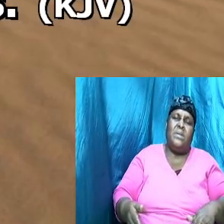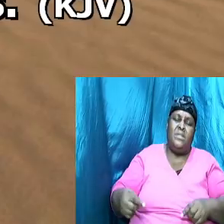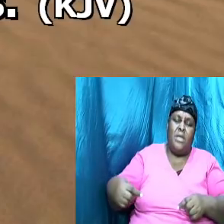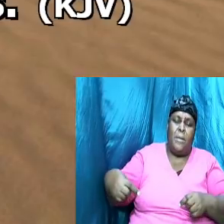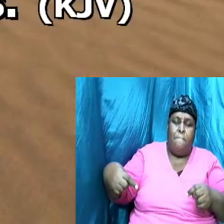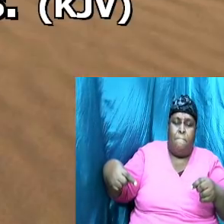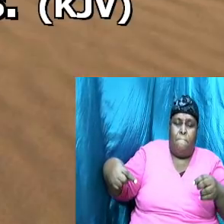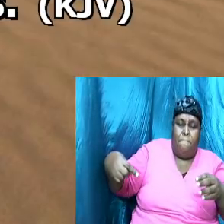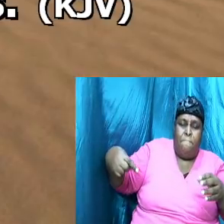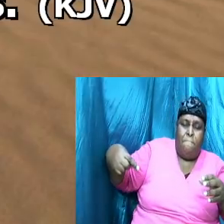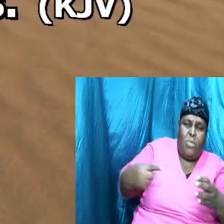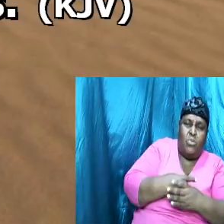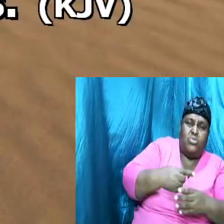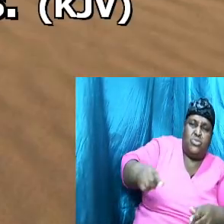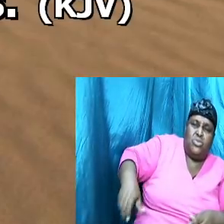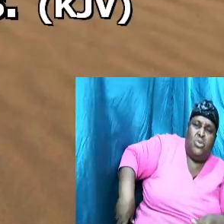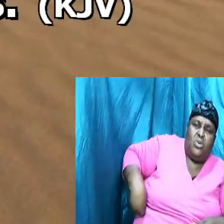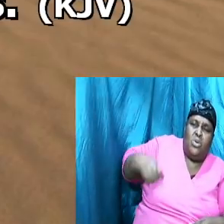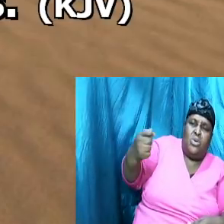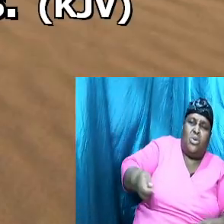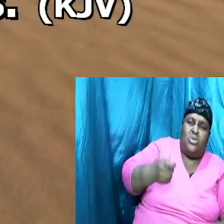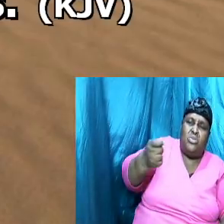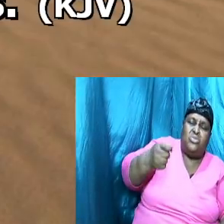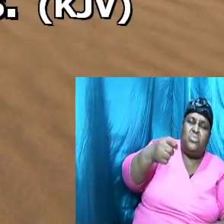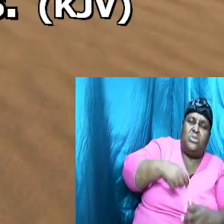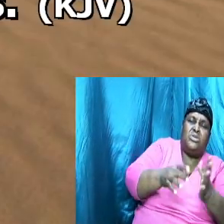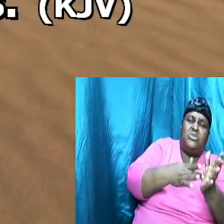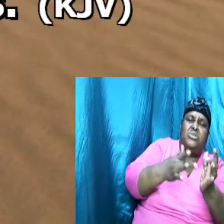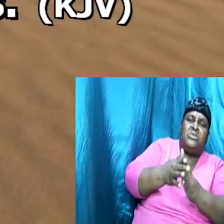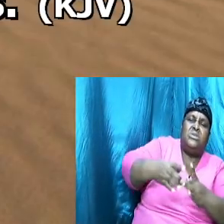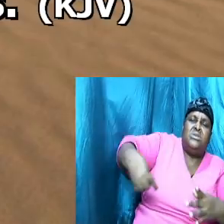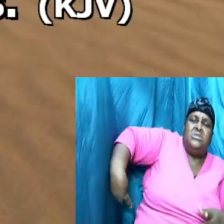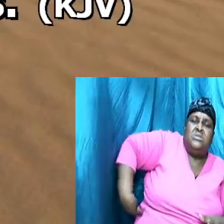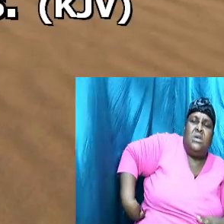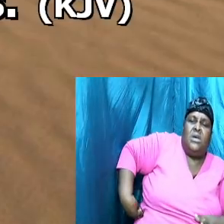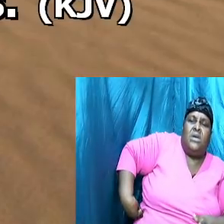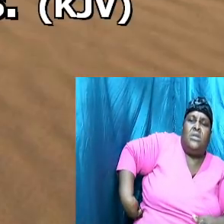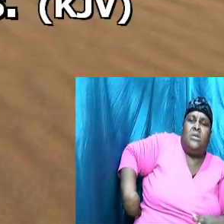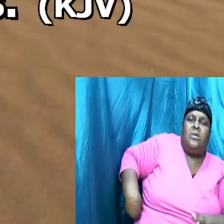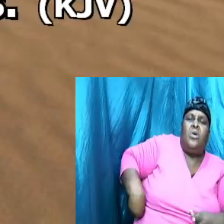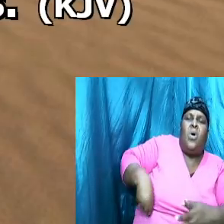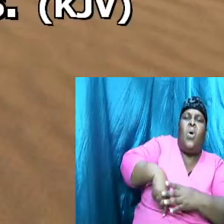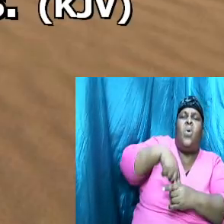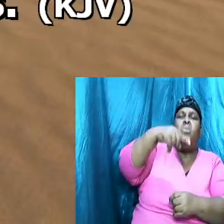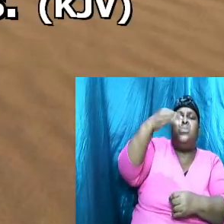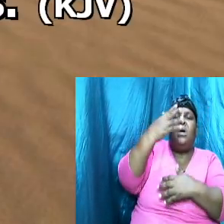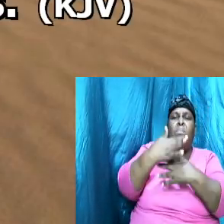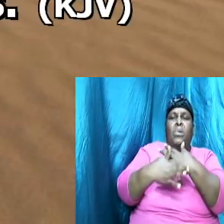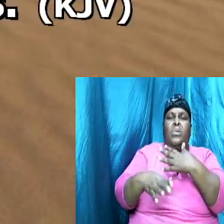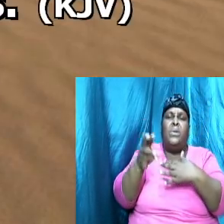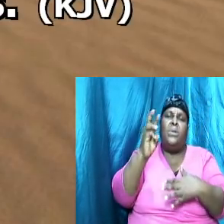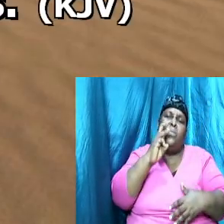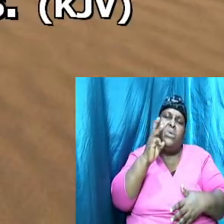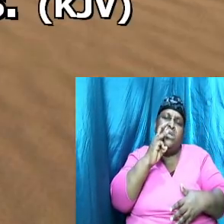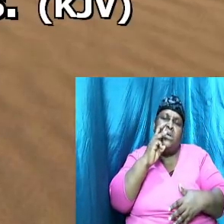side and from there came blood it was that blood